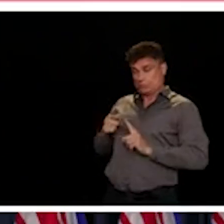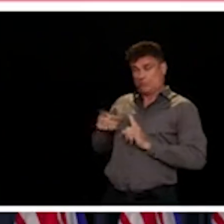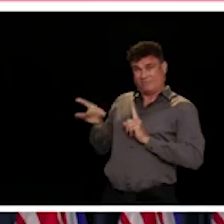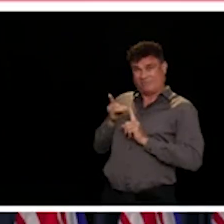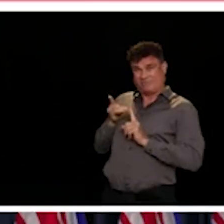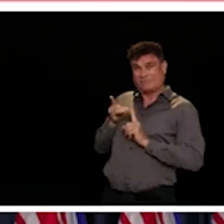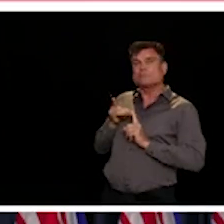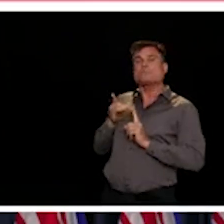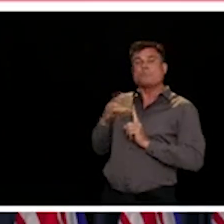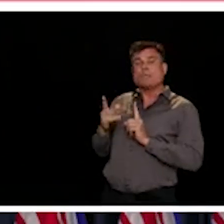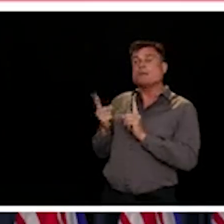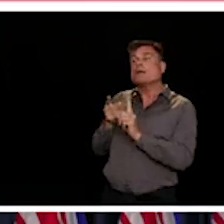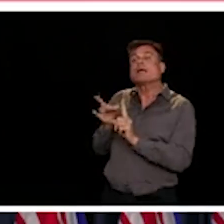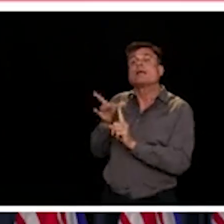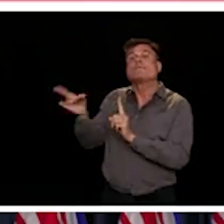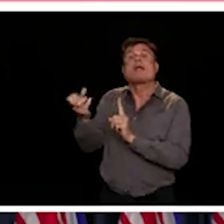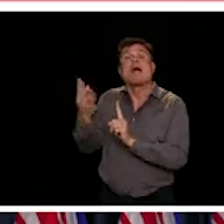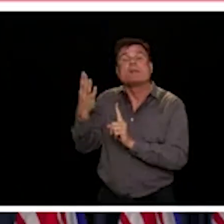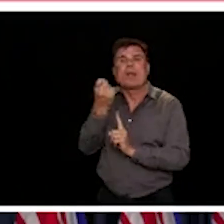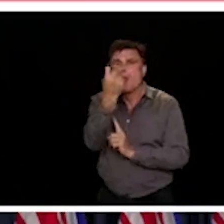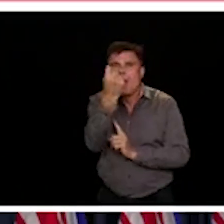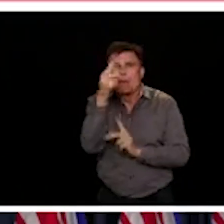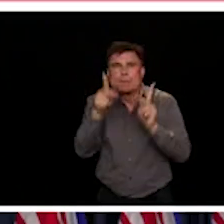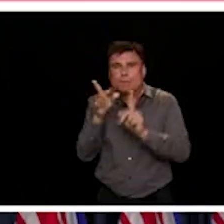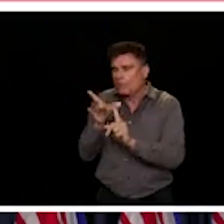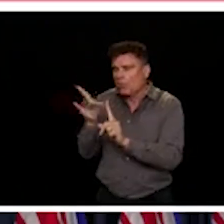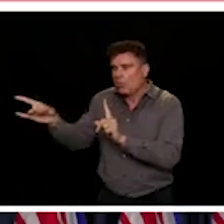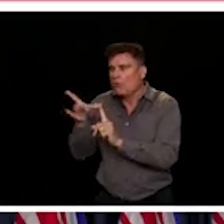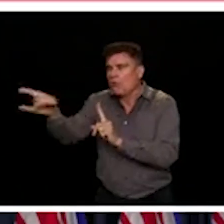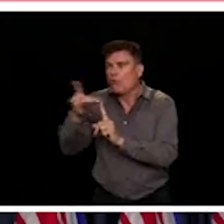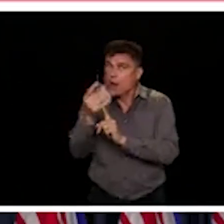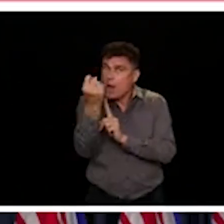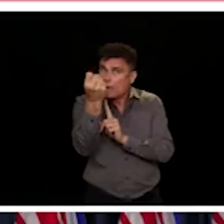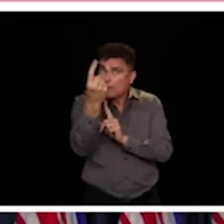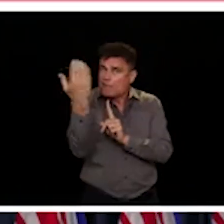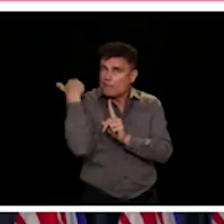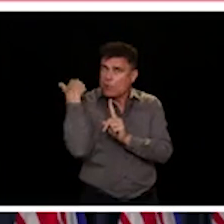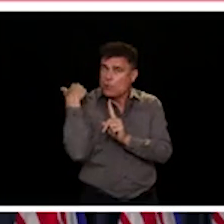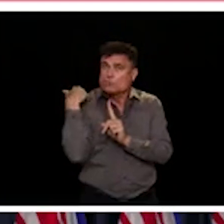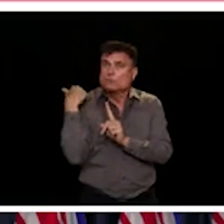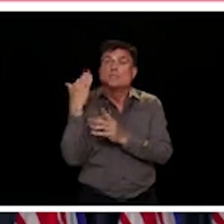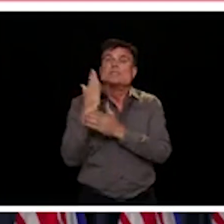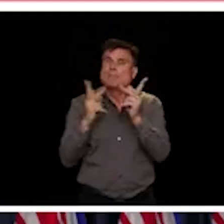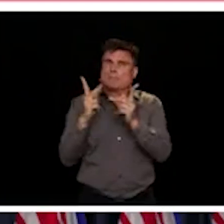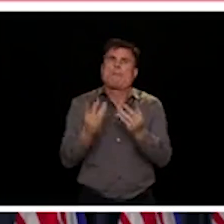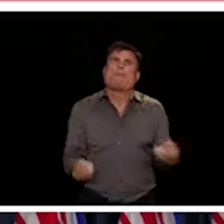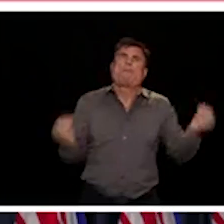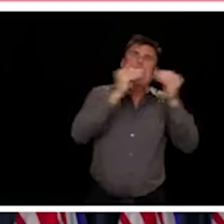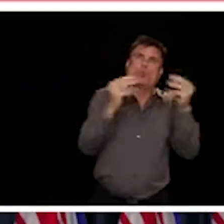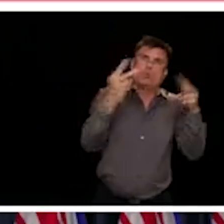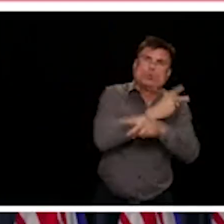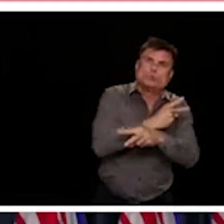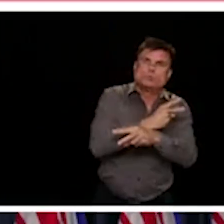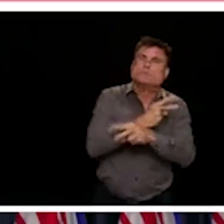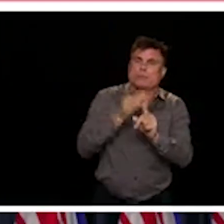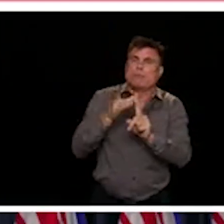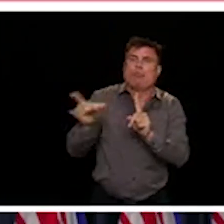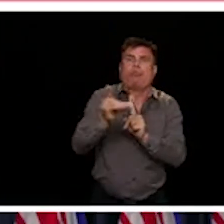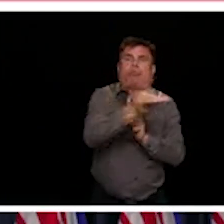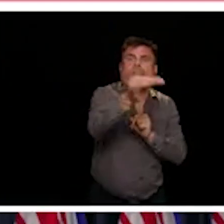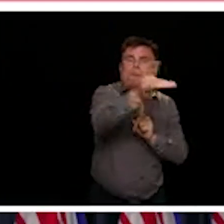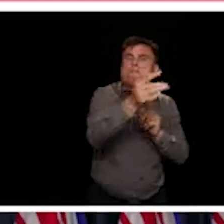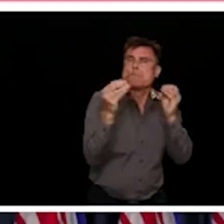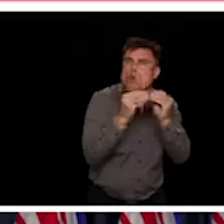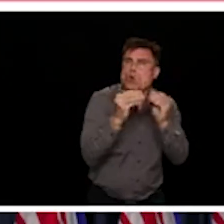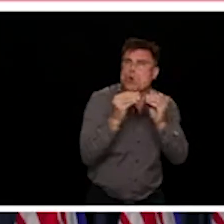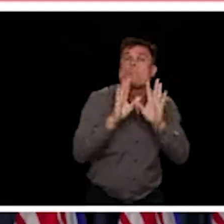contact with. But some of them, it was many, many more than that. So this gives us a sense of what we've done. And what we have done in British